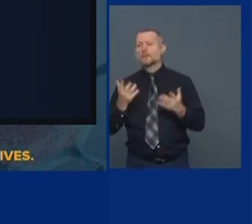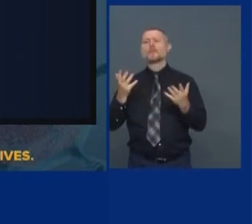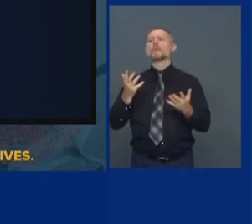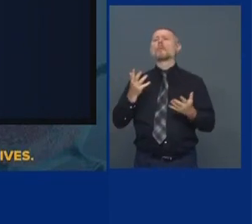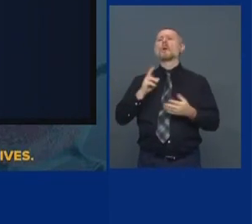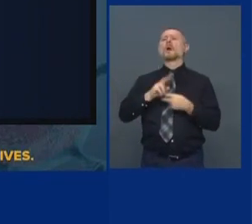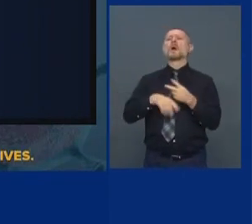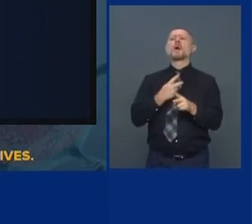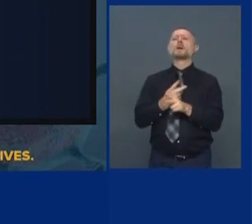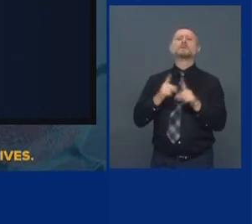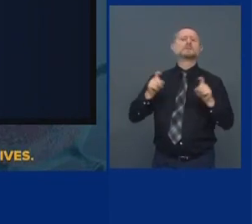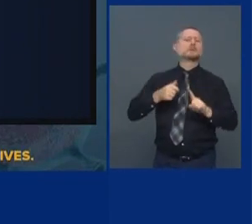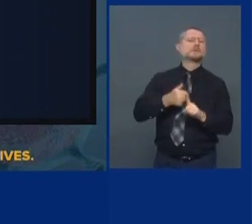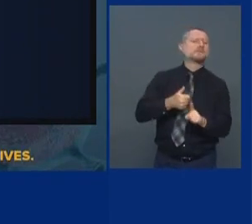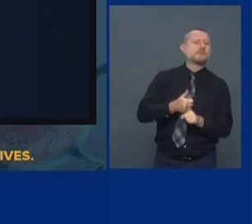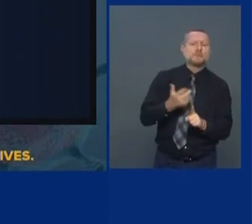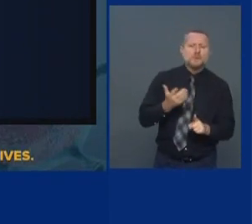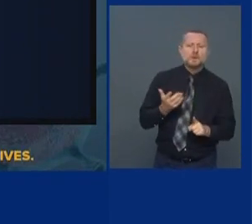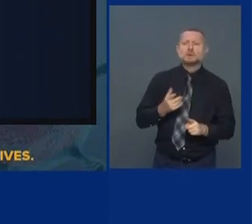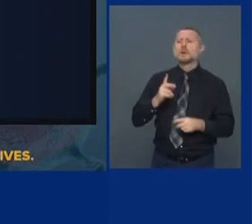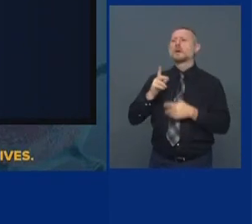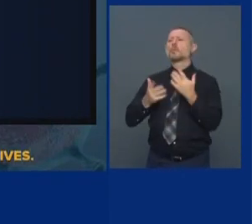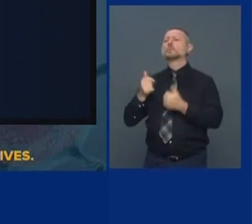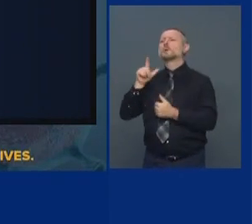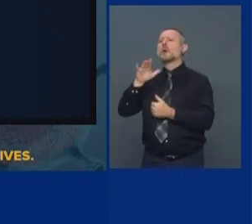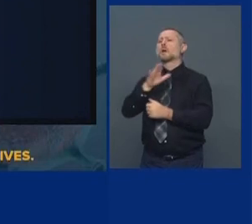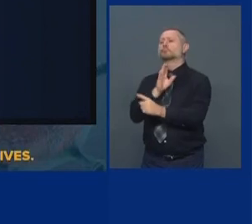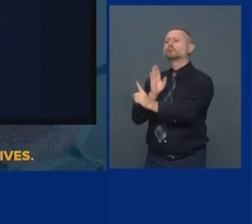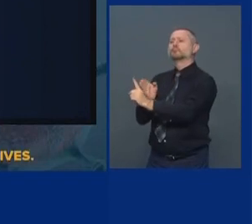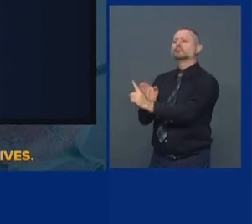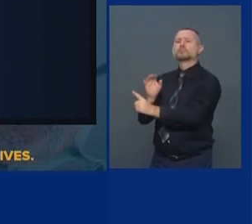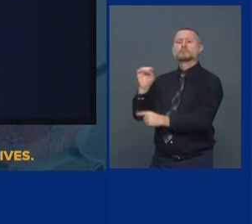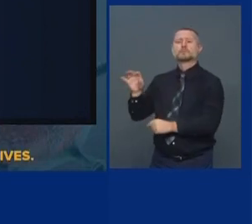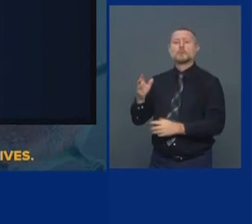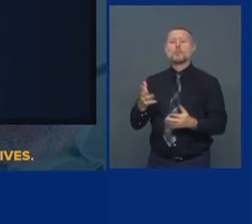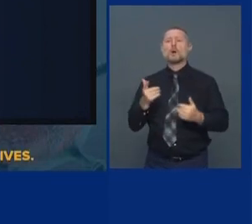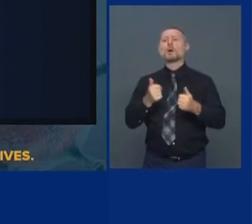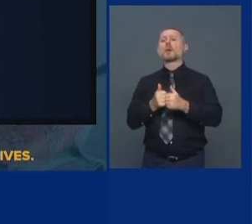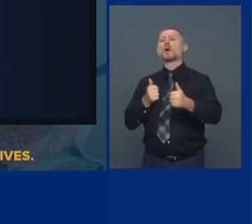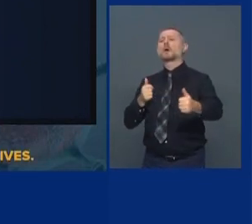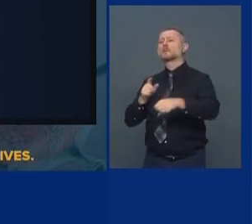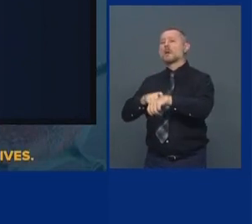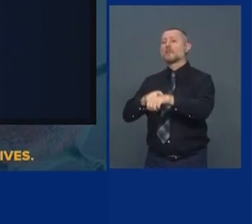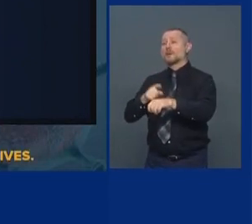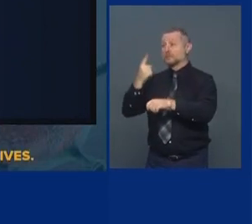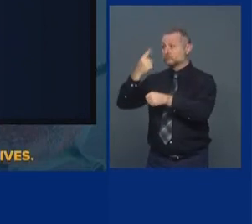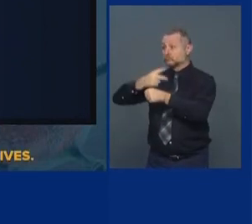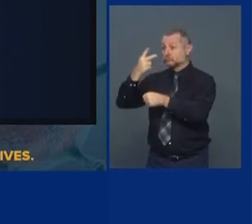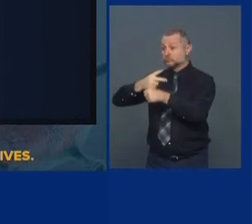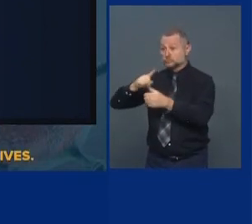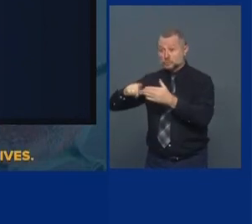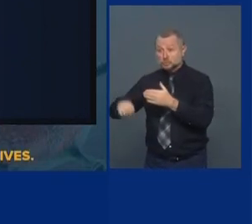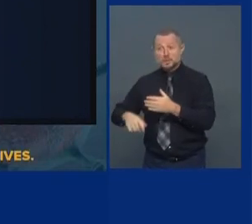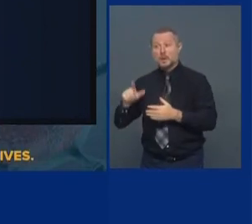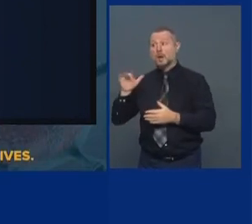what lab was used, and the lag time. Some labs have a seven-day turnaround.